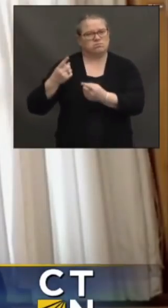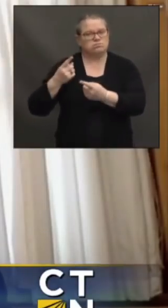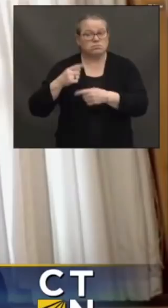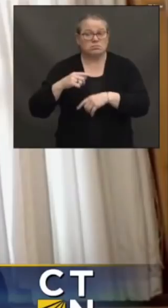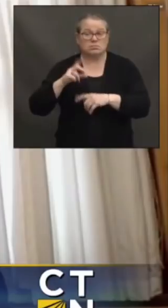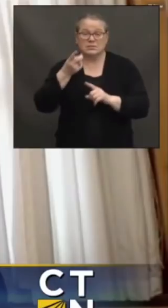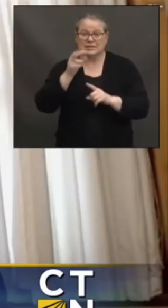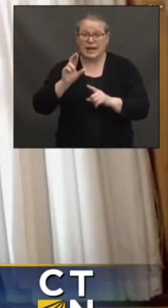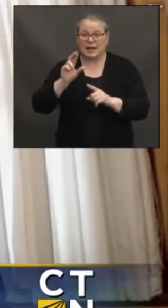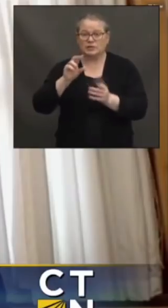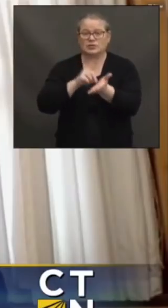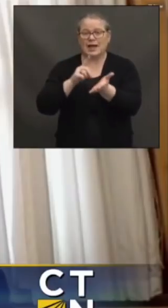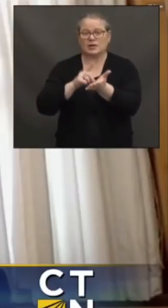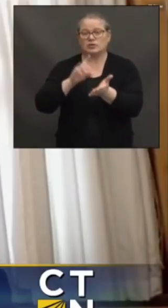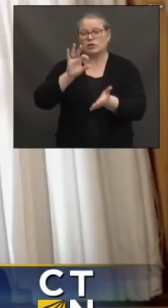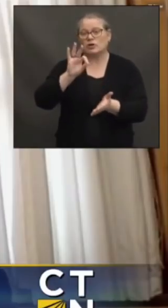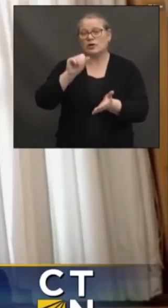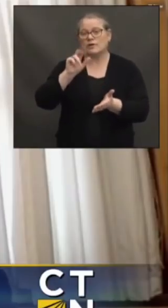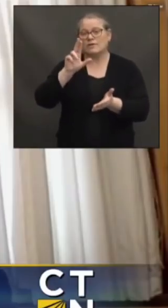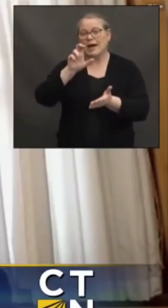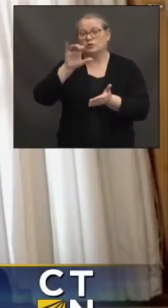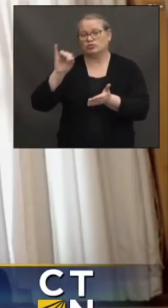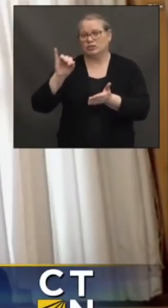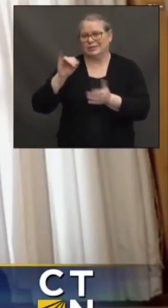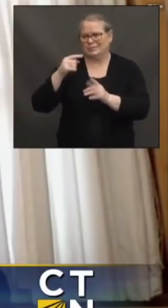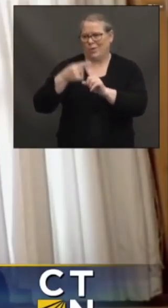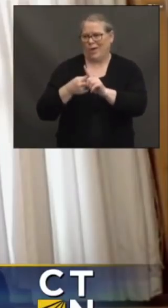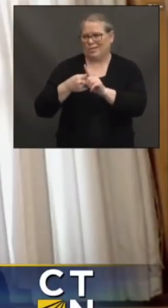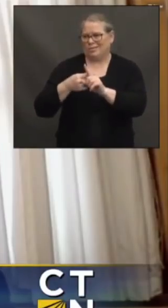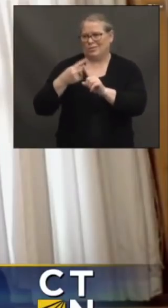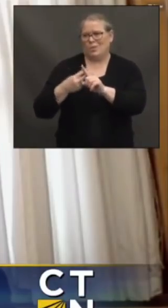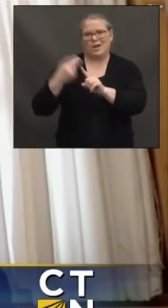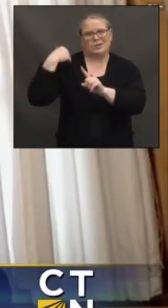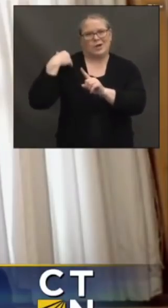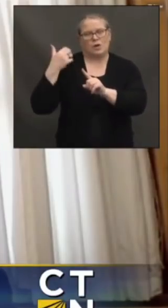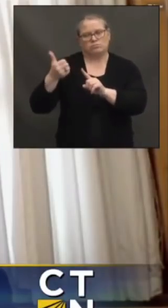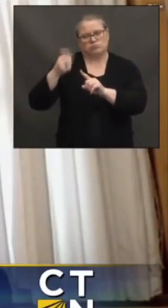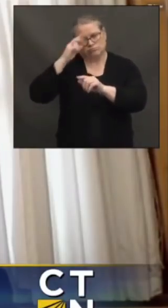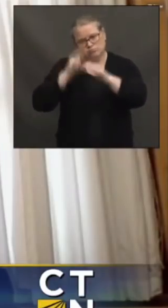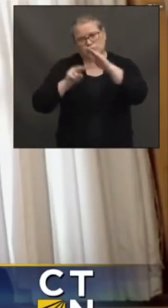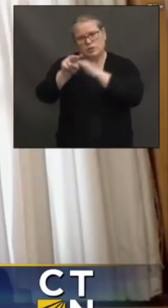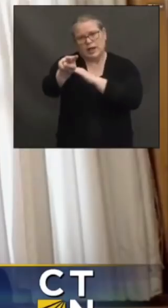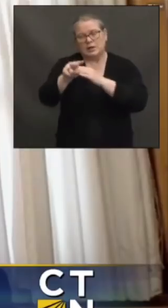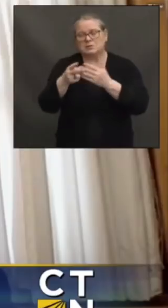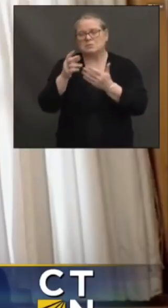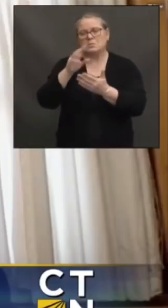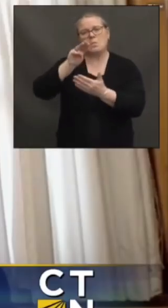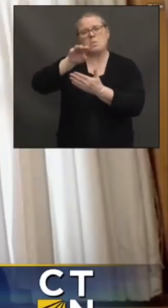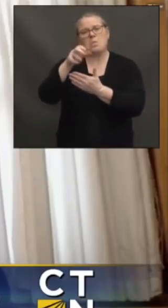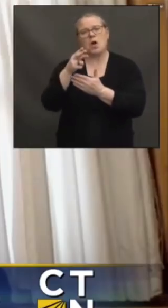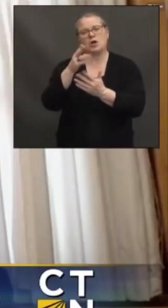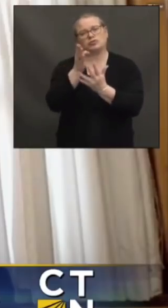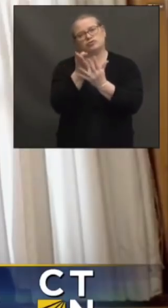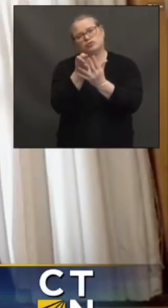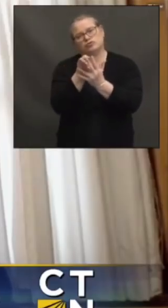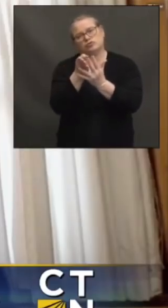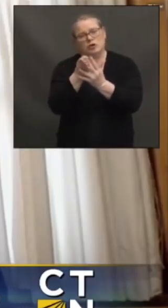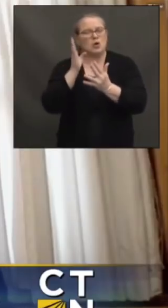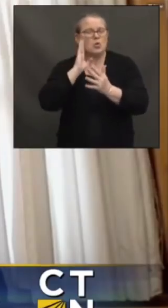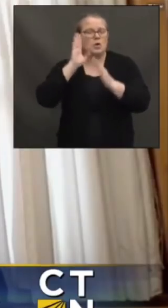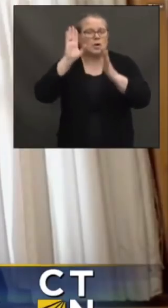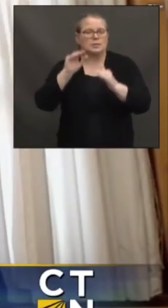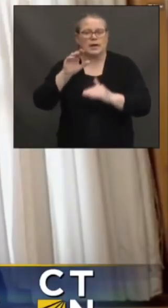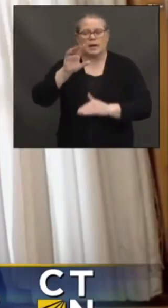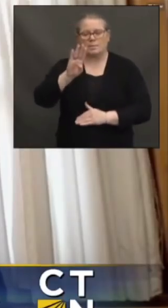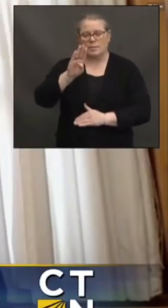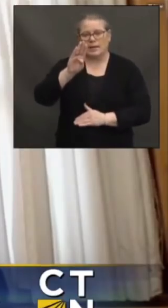I think he predicted by the mid to late March, we would expect to see the B.1.1.7 variant become the predominant strain in the